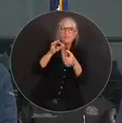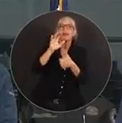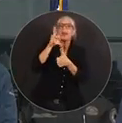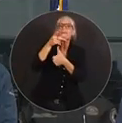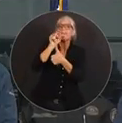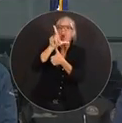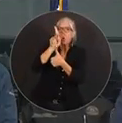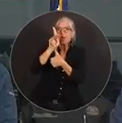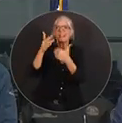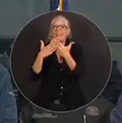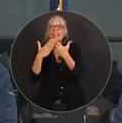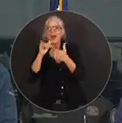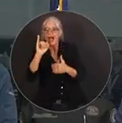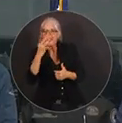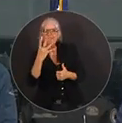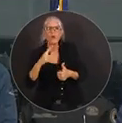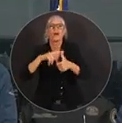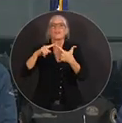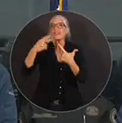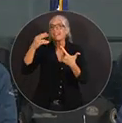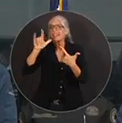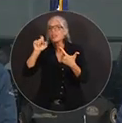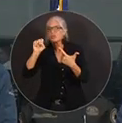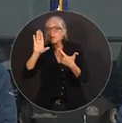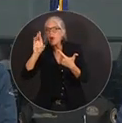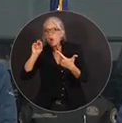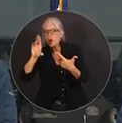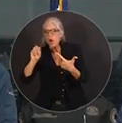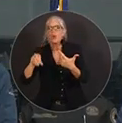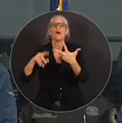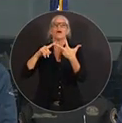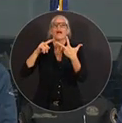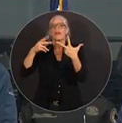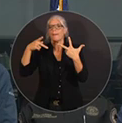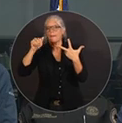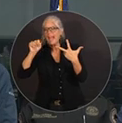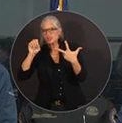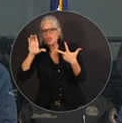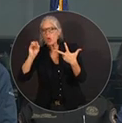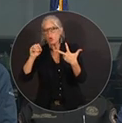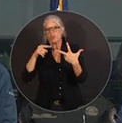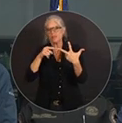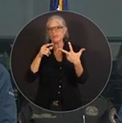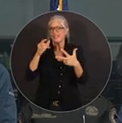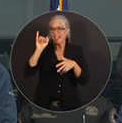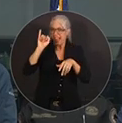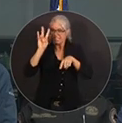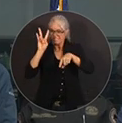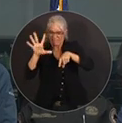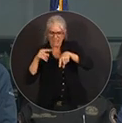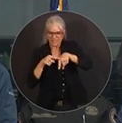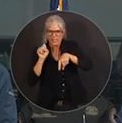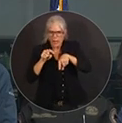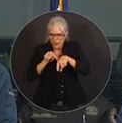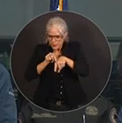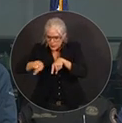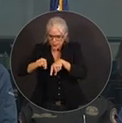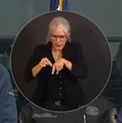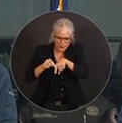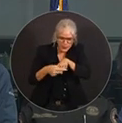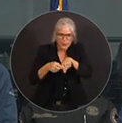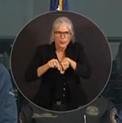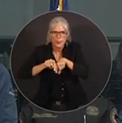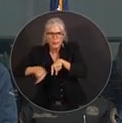to have some in Hillsborough and Pasco County, not too far from I-75 north. And so those will be